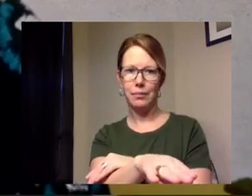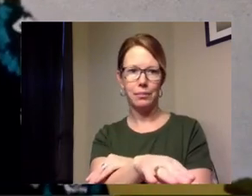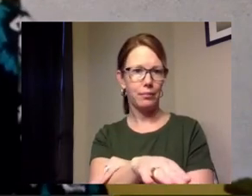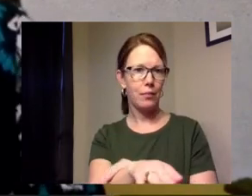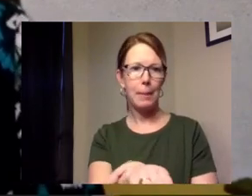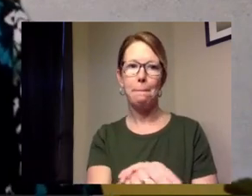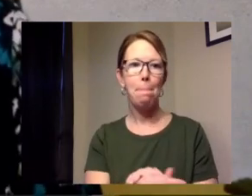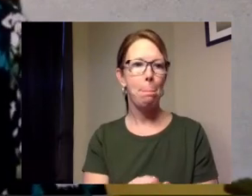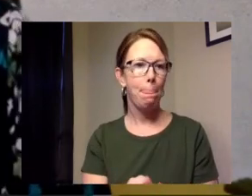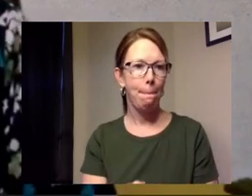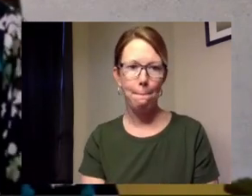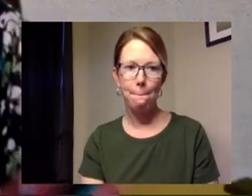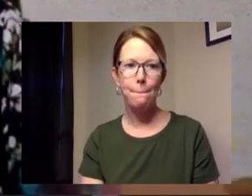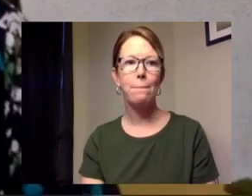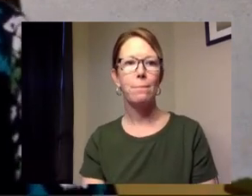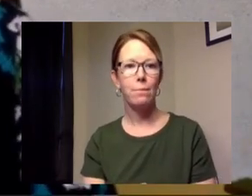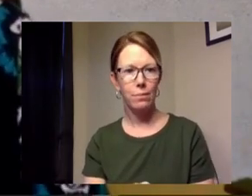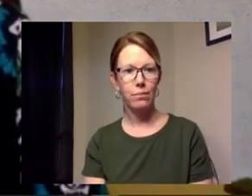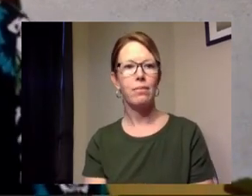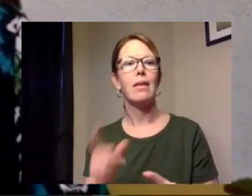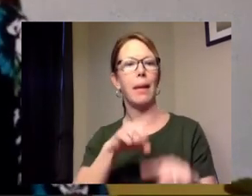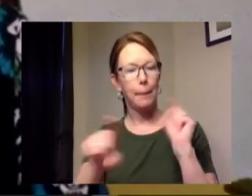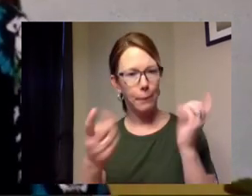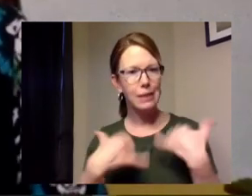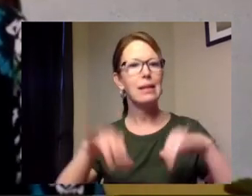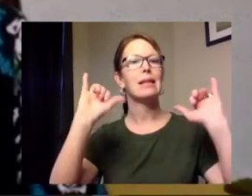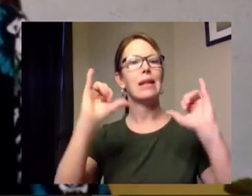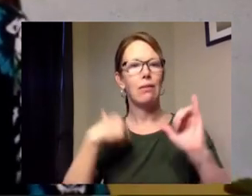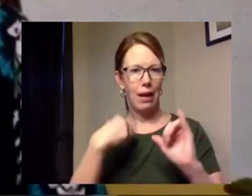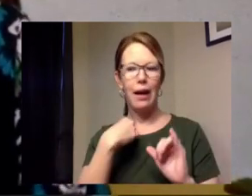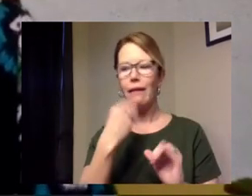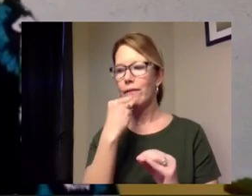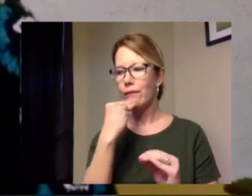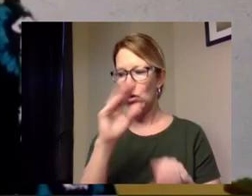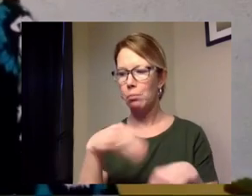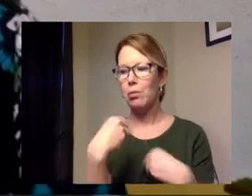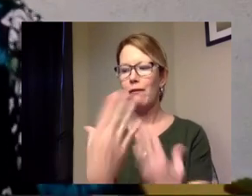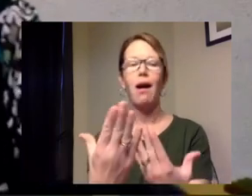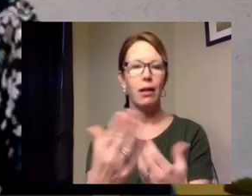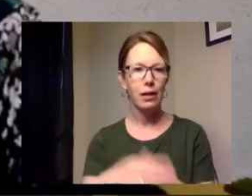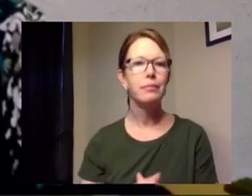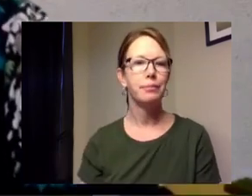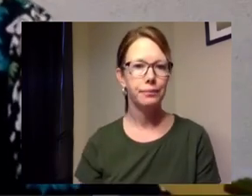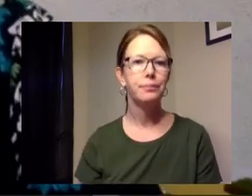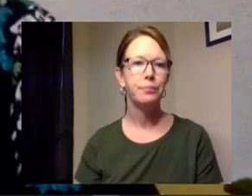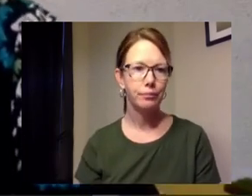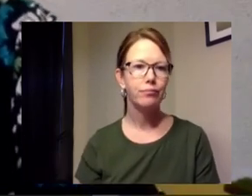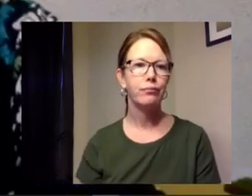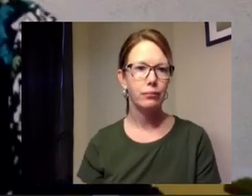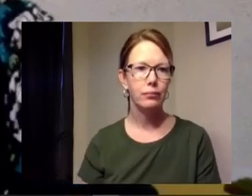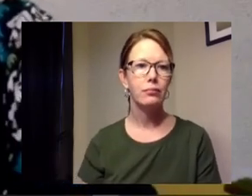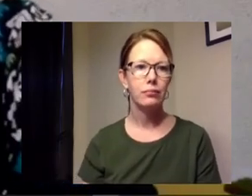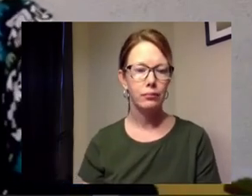as usual but there will still be things provided at the church entrance on those days